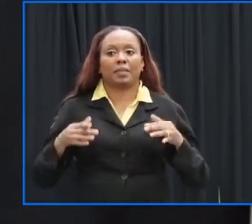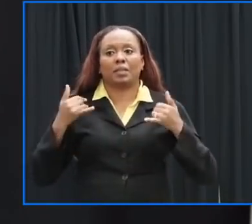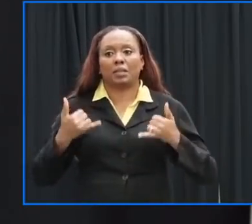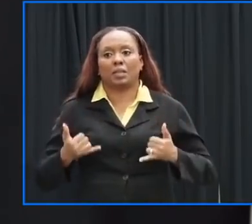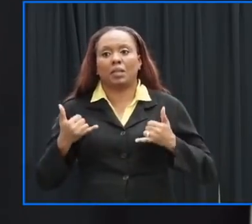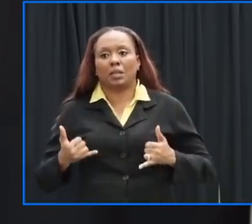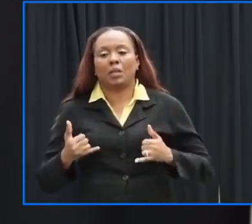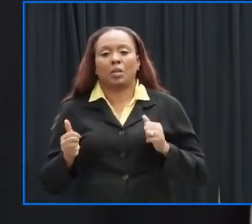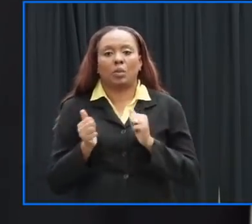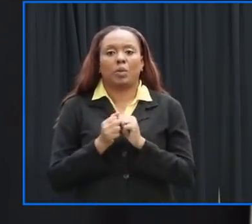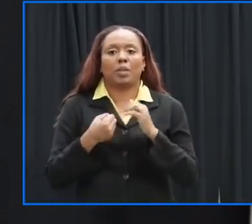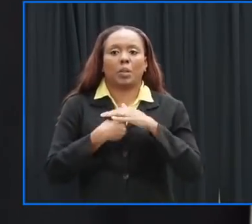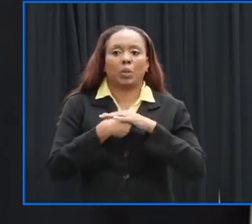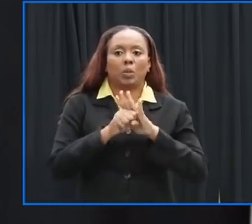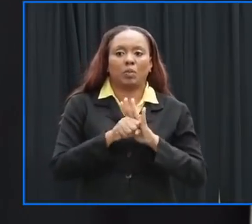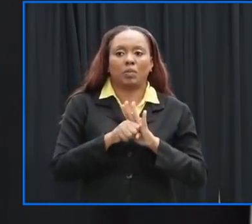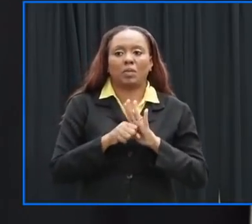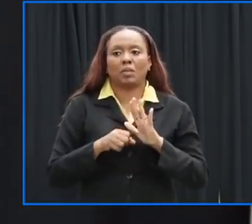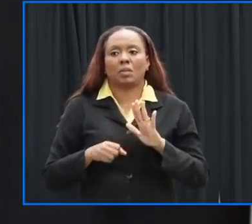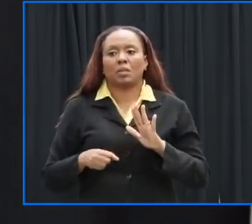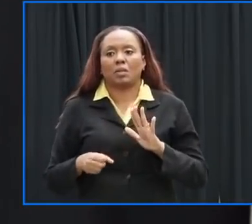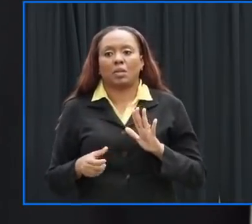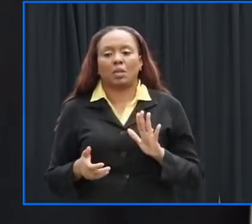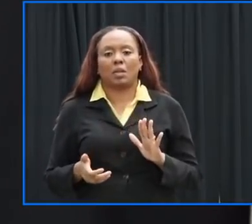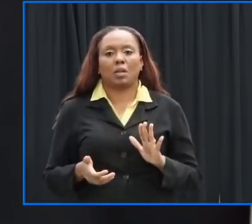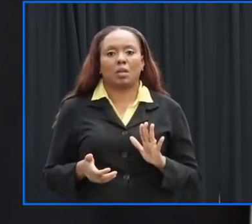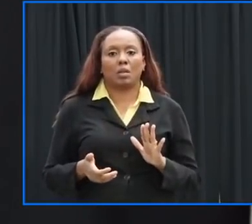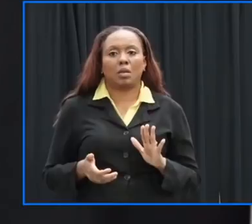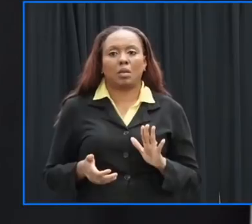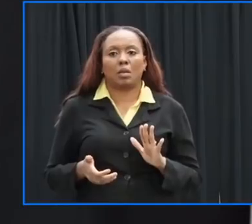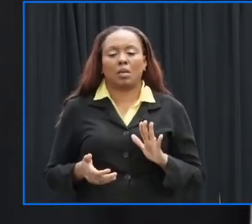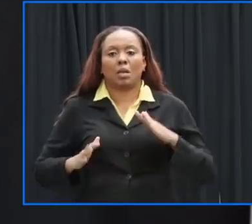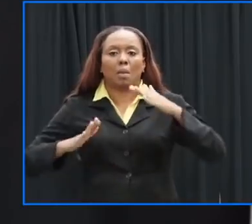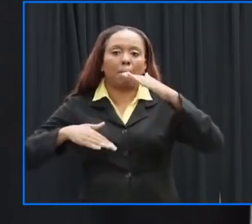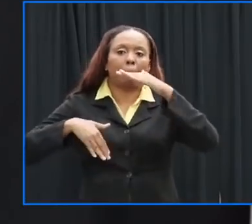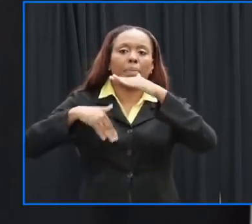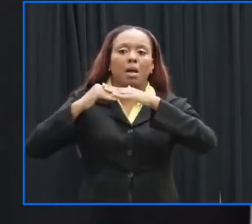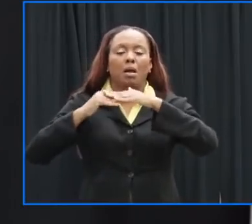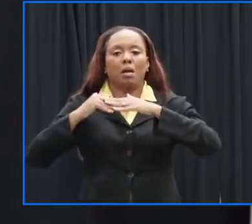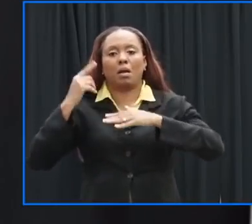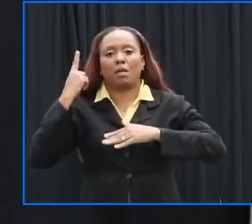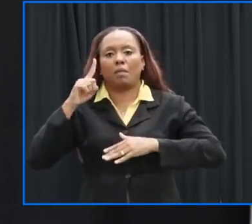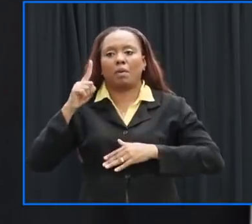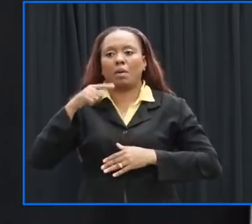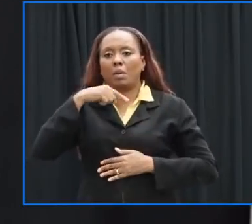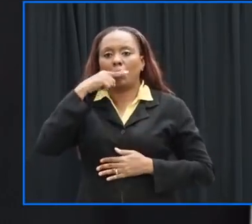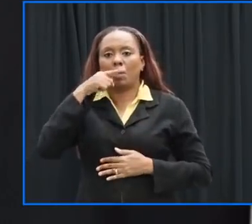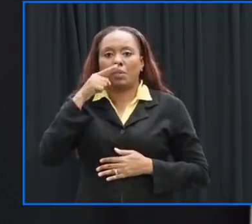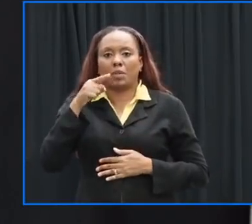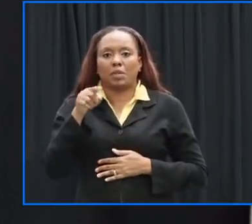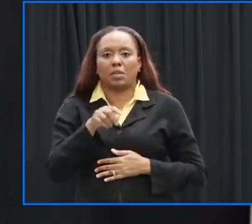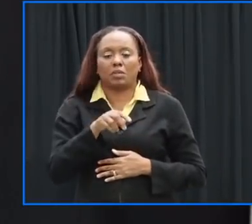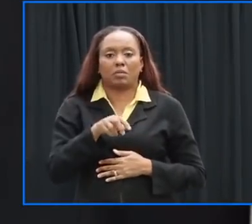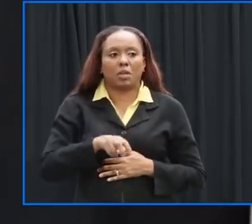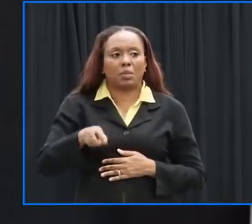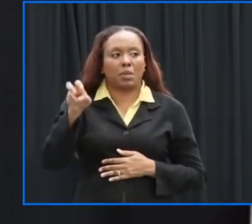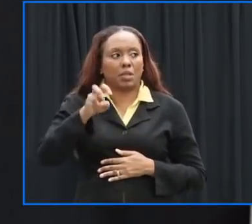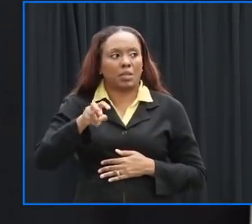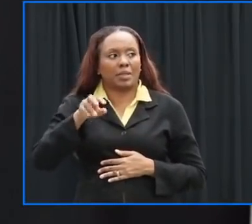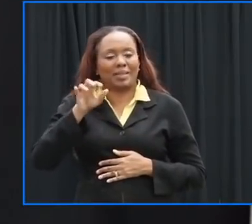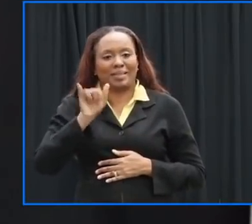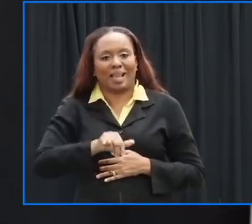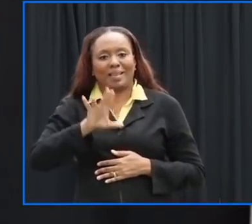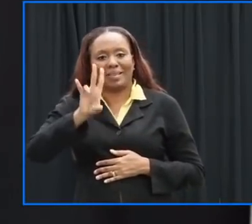directive the maximum capacity that was allowed for public transportation was 75